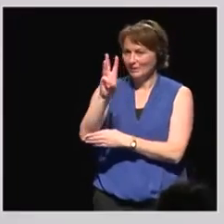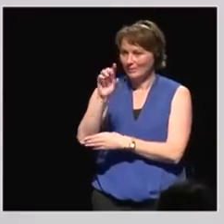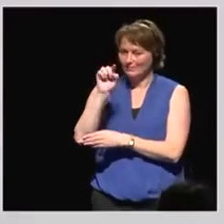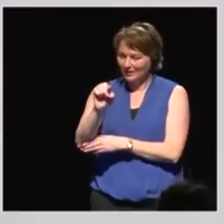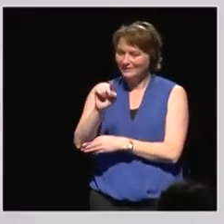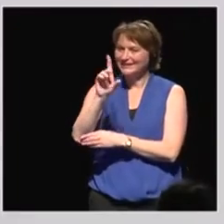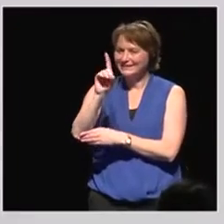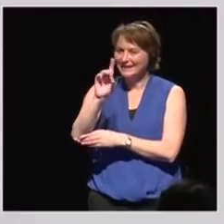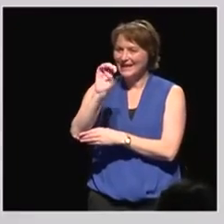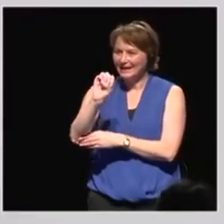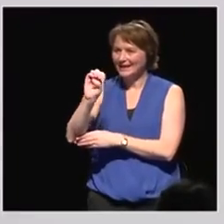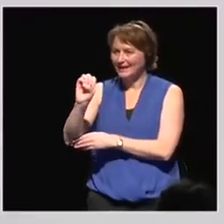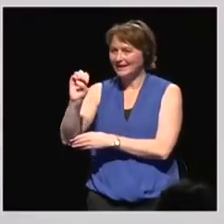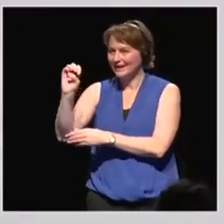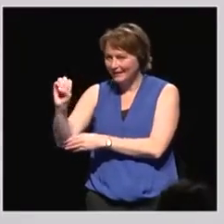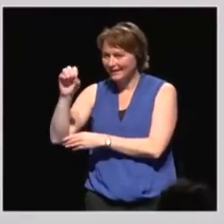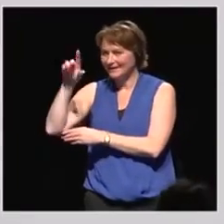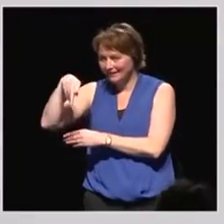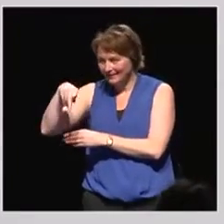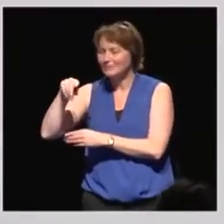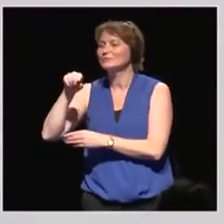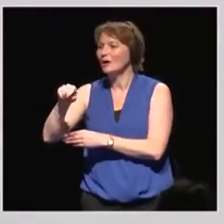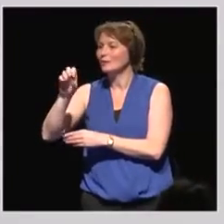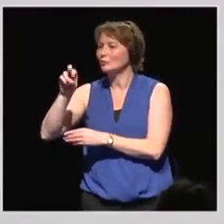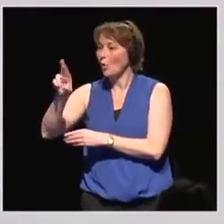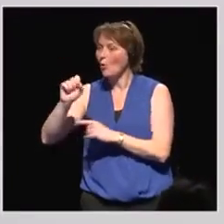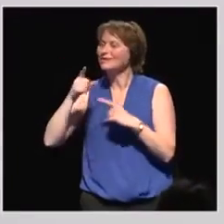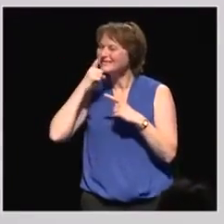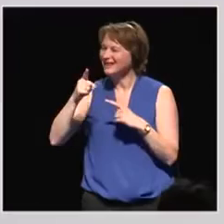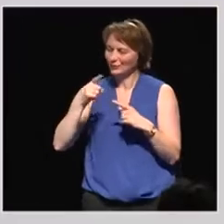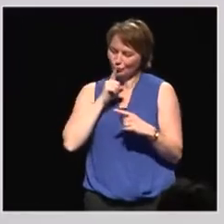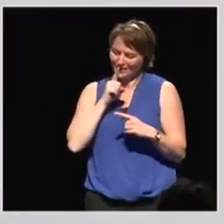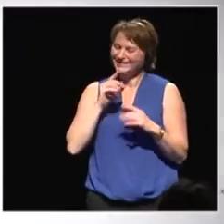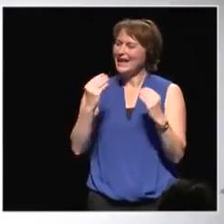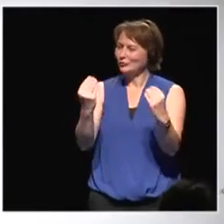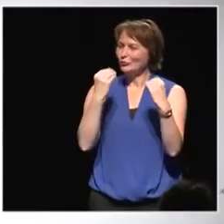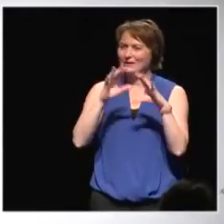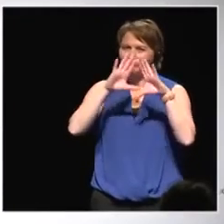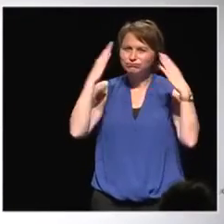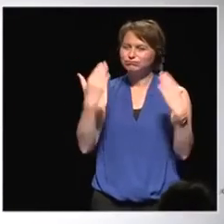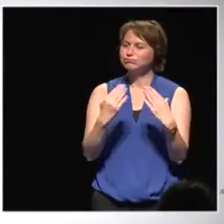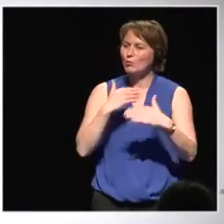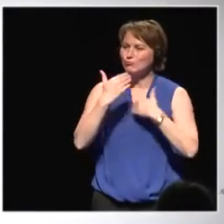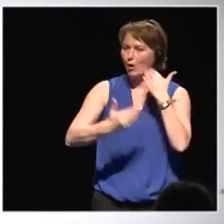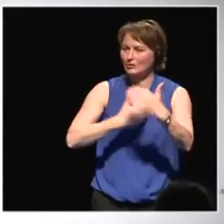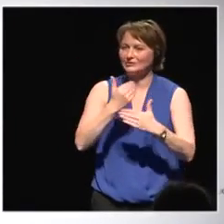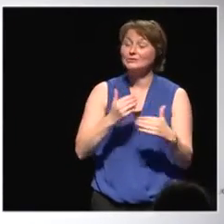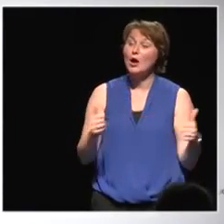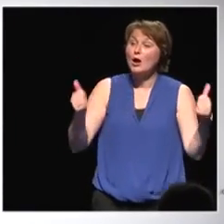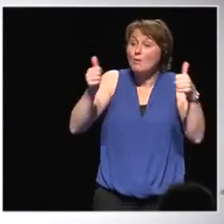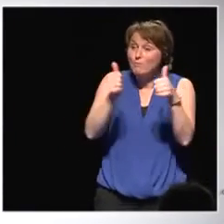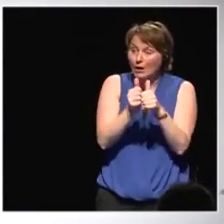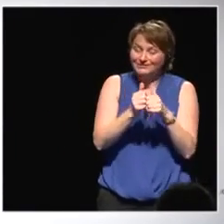more information about global citizenship education process really mentioned. And about the partners action and